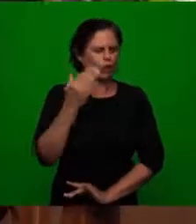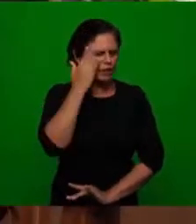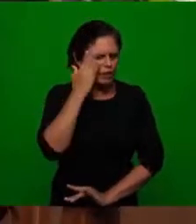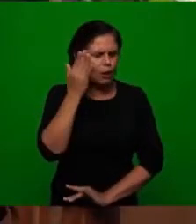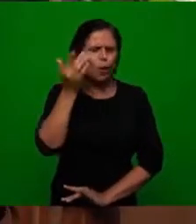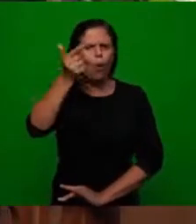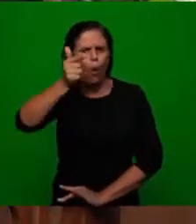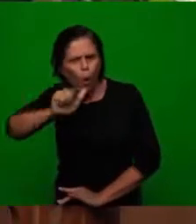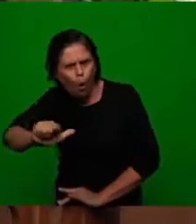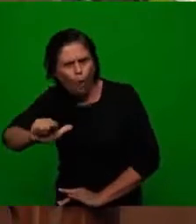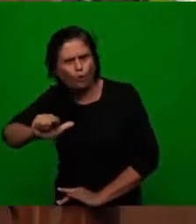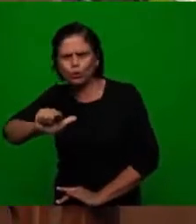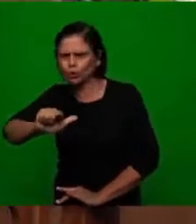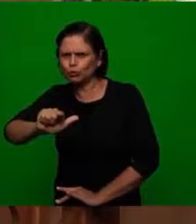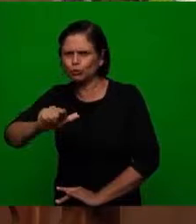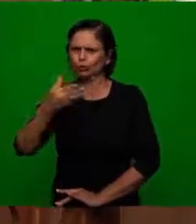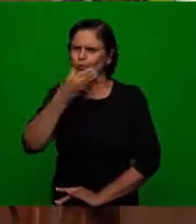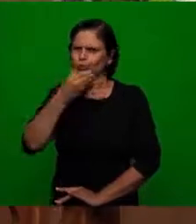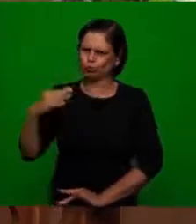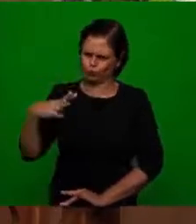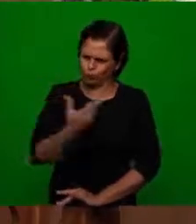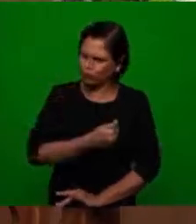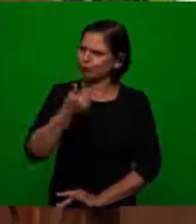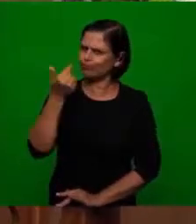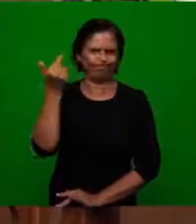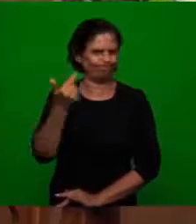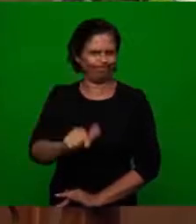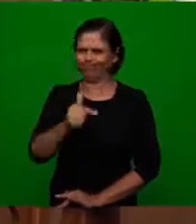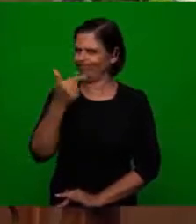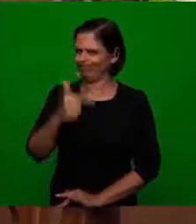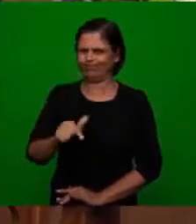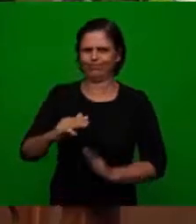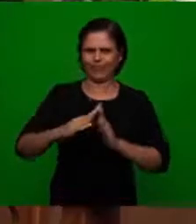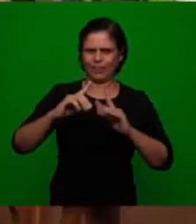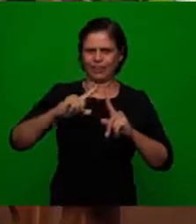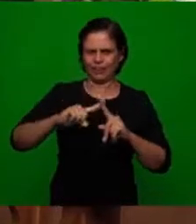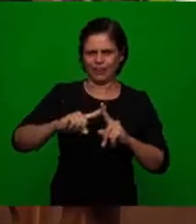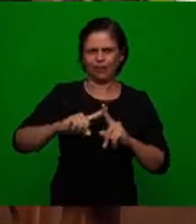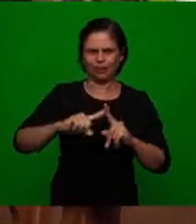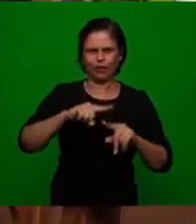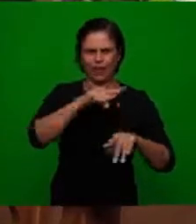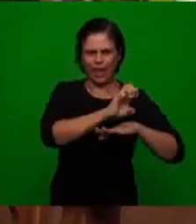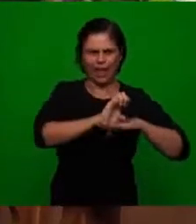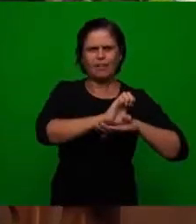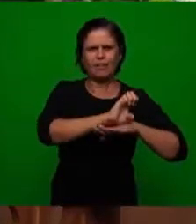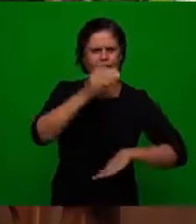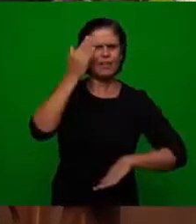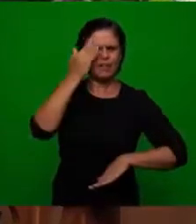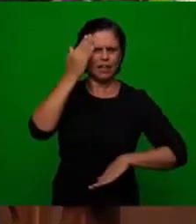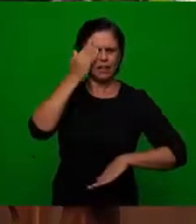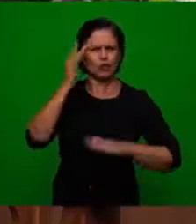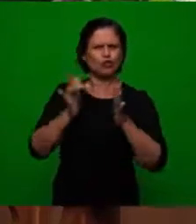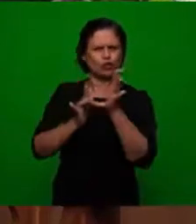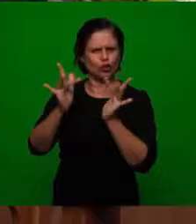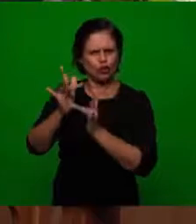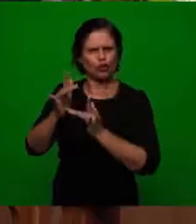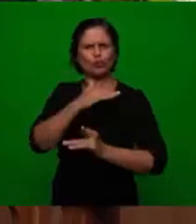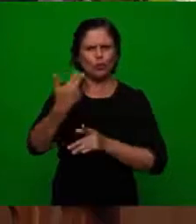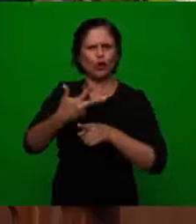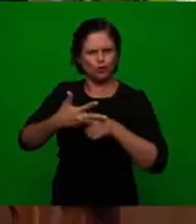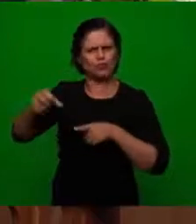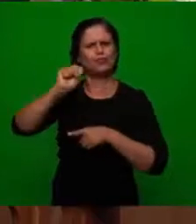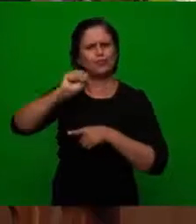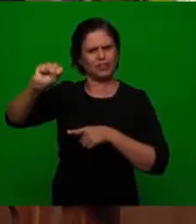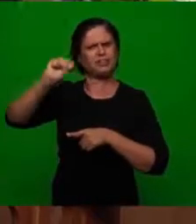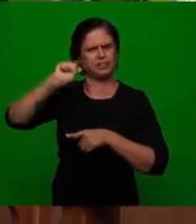doesn't exist another intermediary between God and man and that he overcame death so